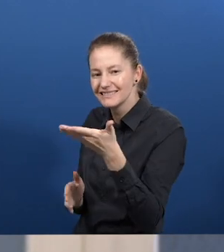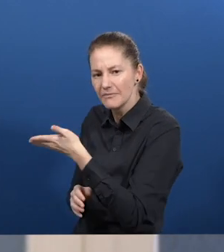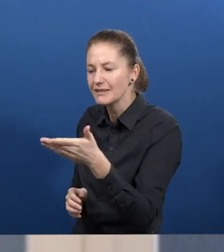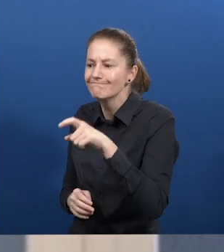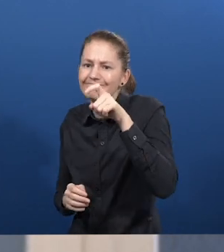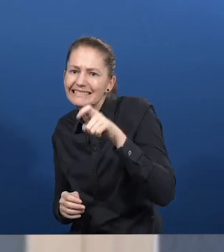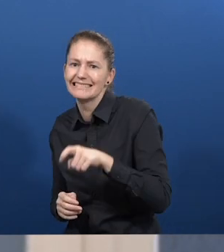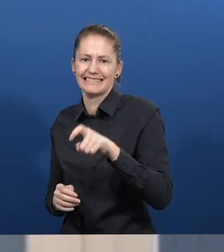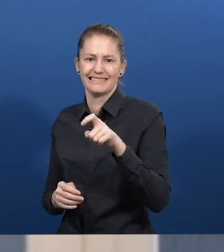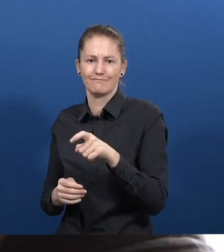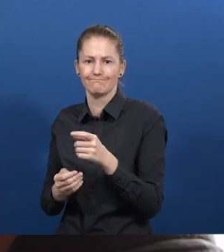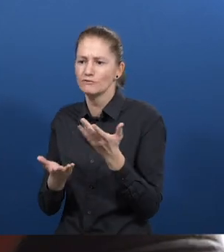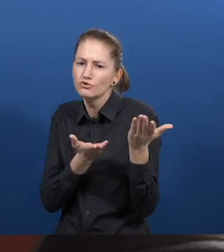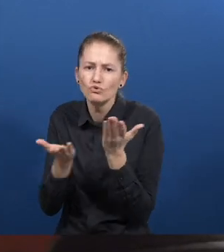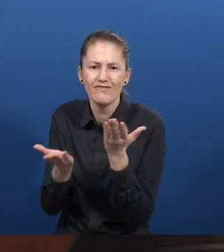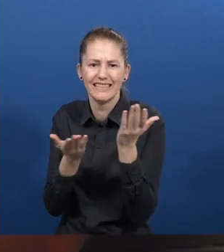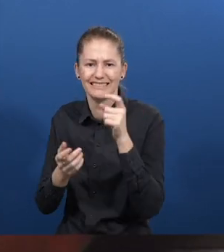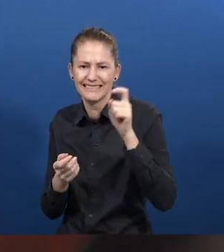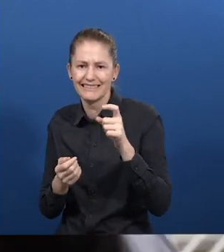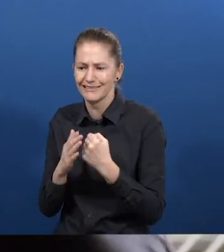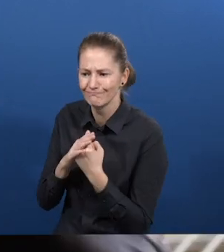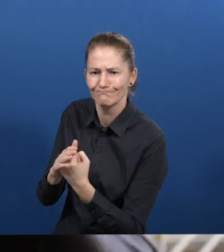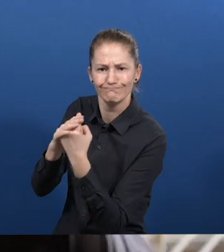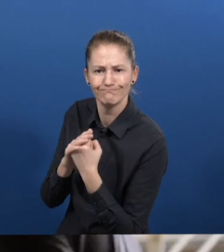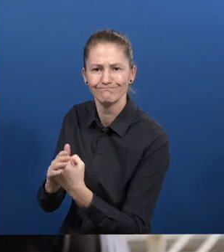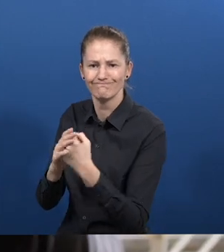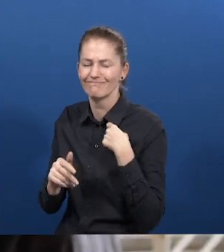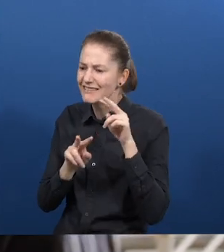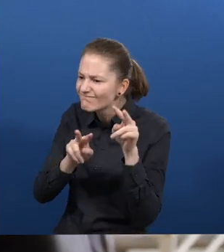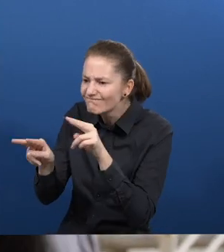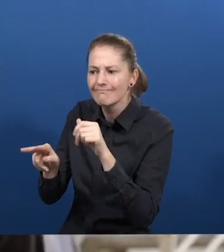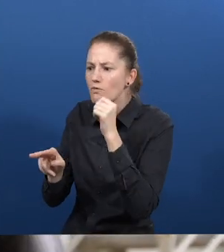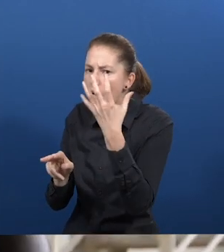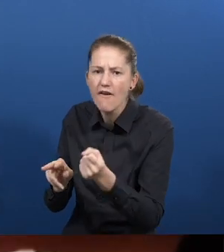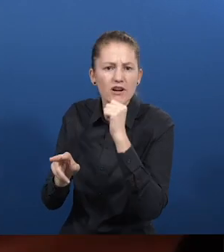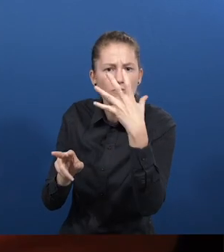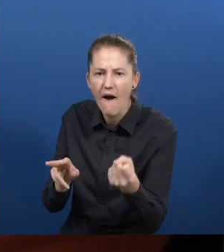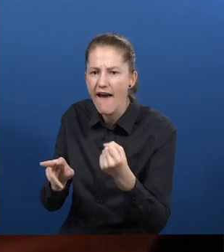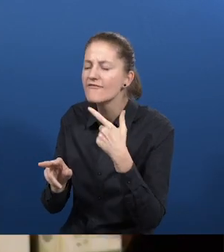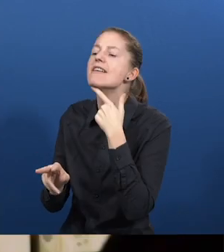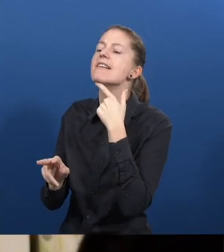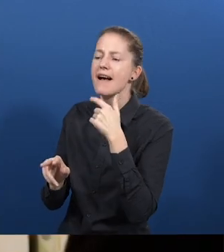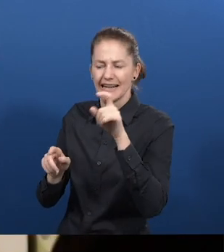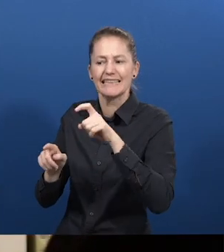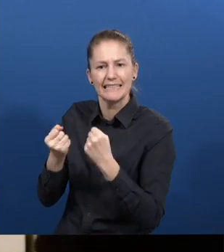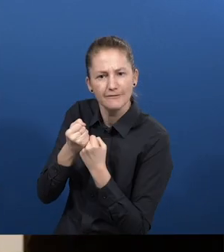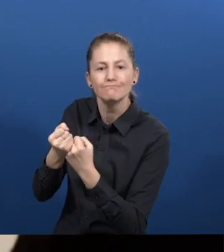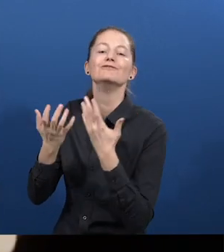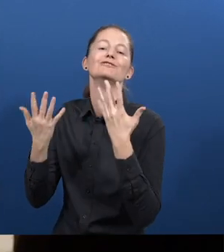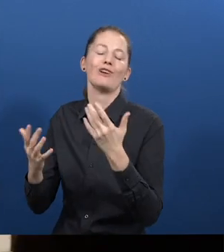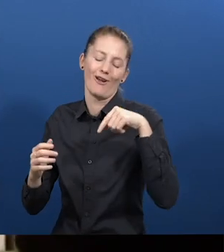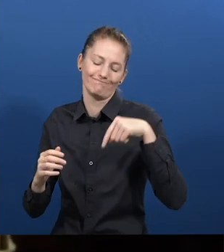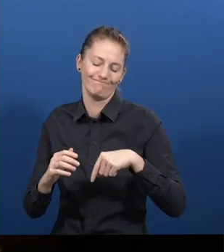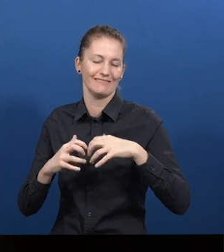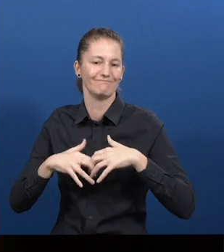demand of people with disabilities to our intermediation service, and we realized that we did not have the necessary and specialized services to assist them.